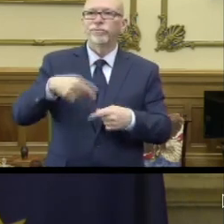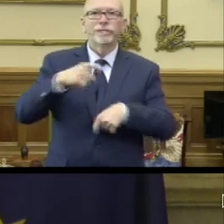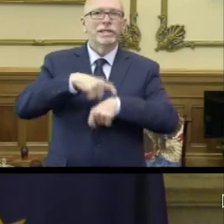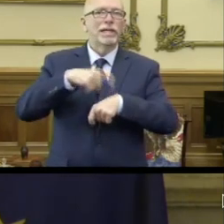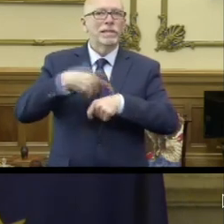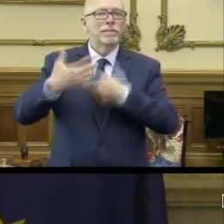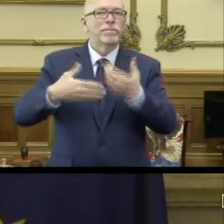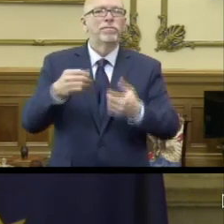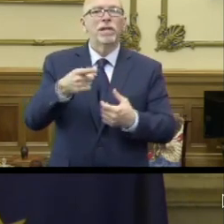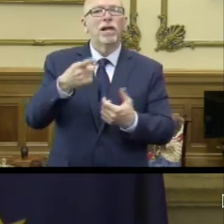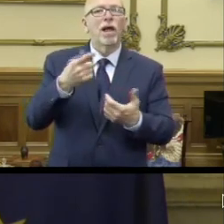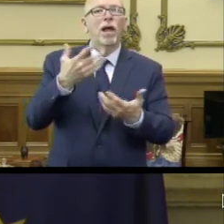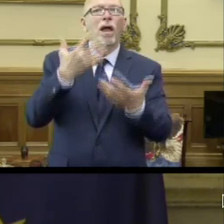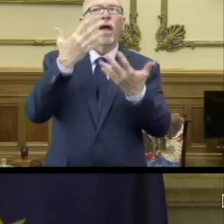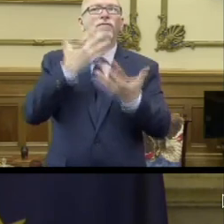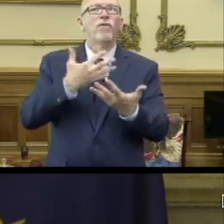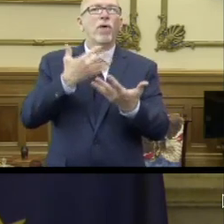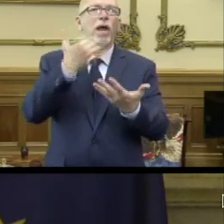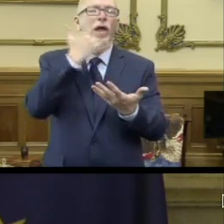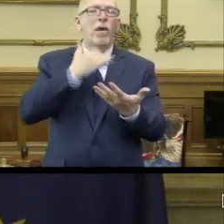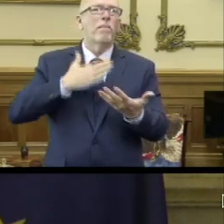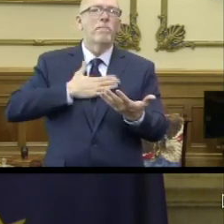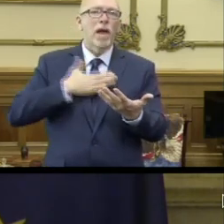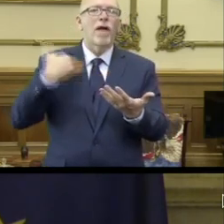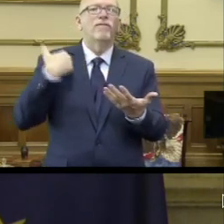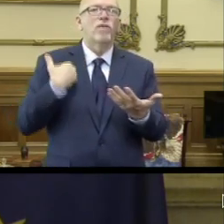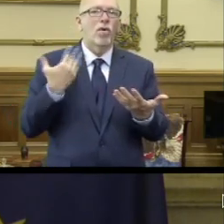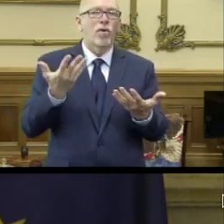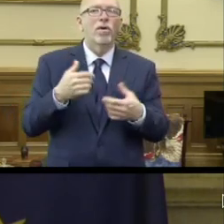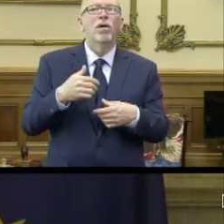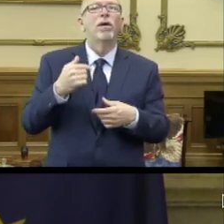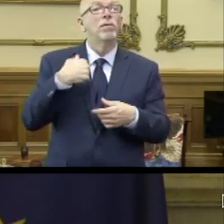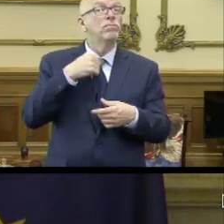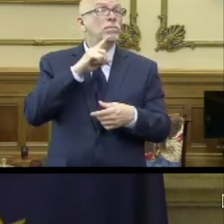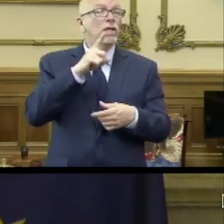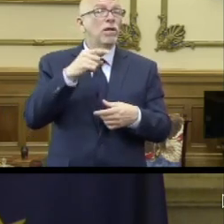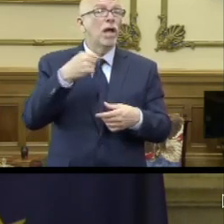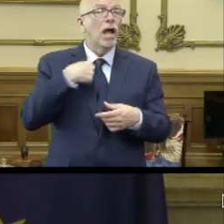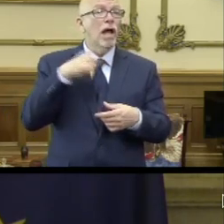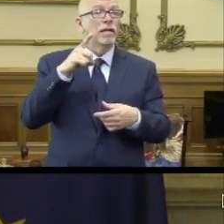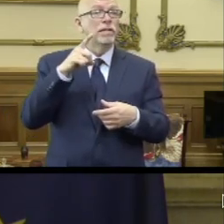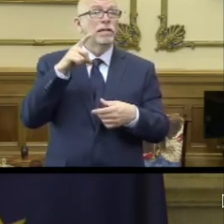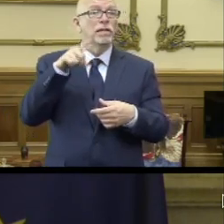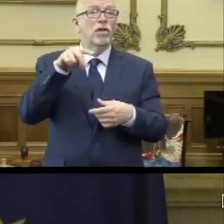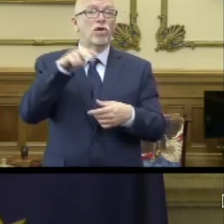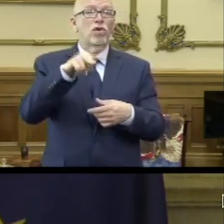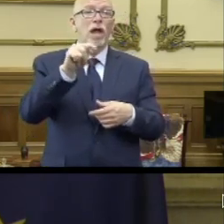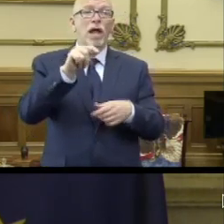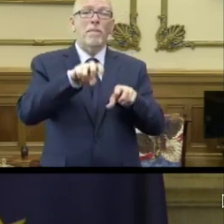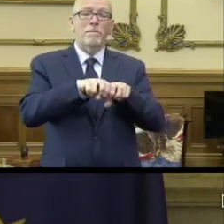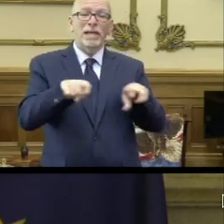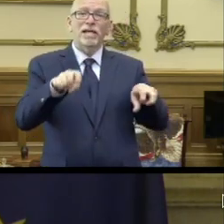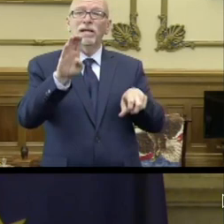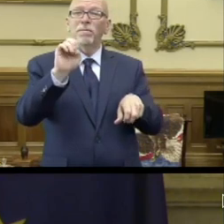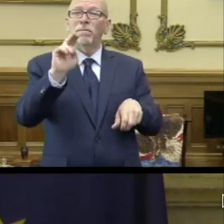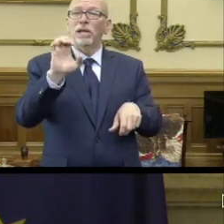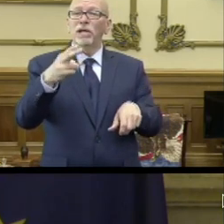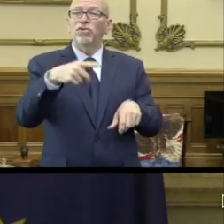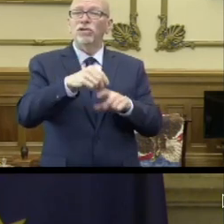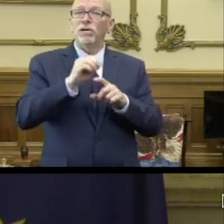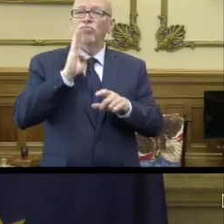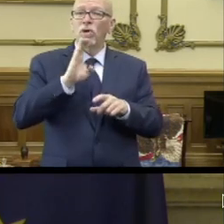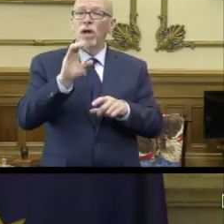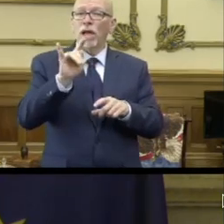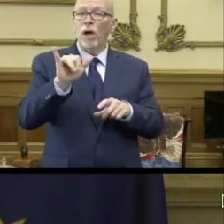it was an unforced error, completely my fault. I actually looked at a bench down in Brown